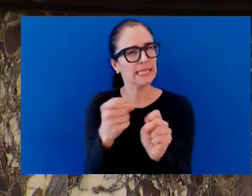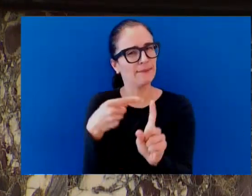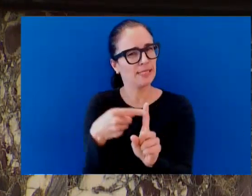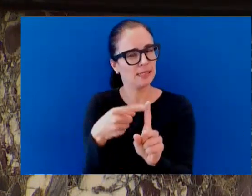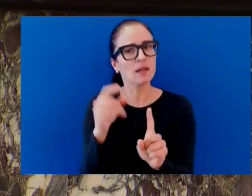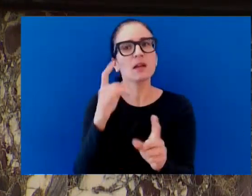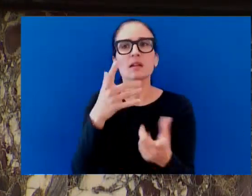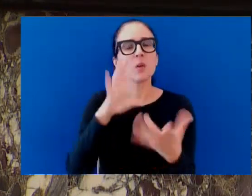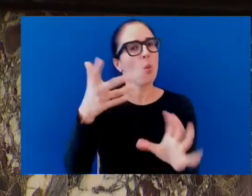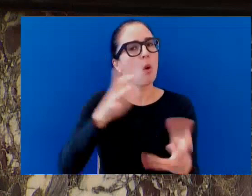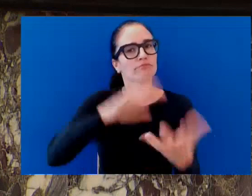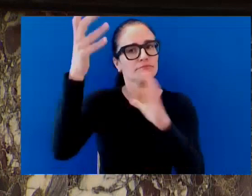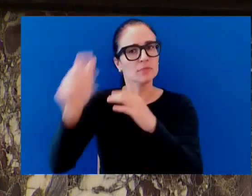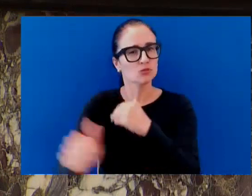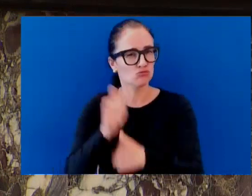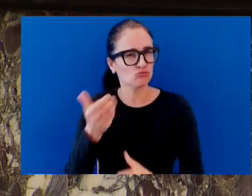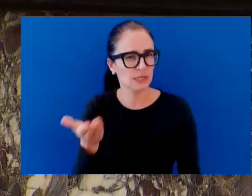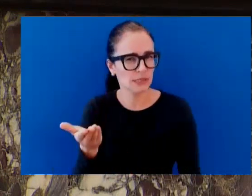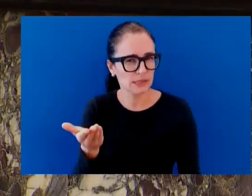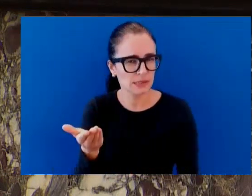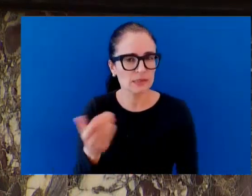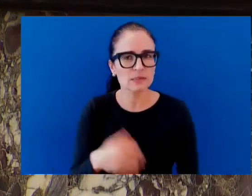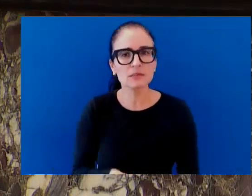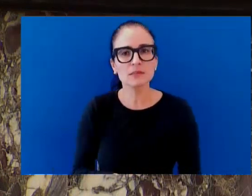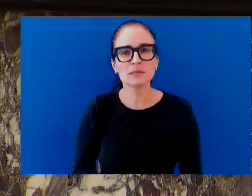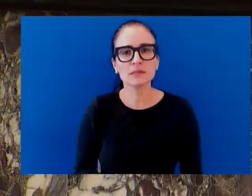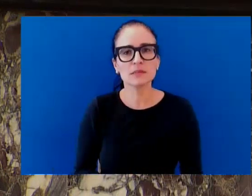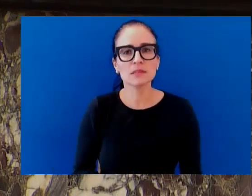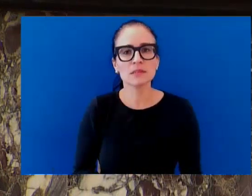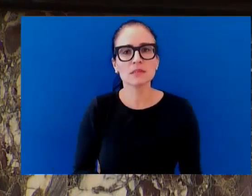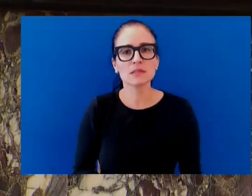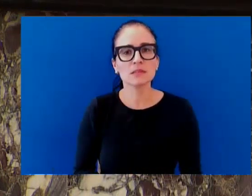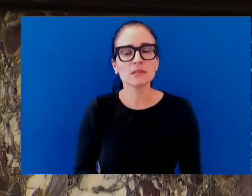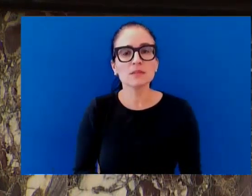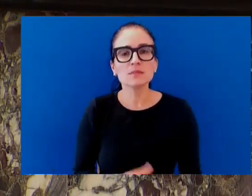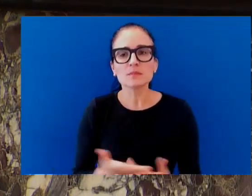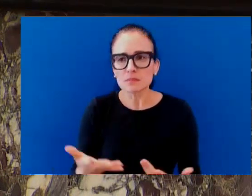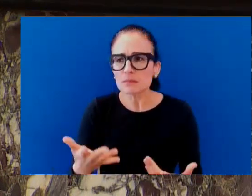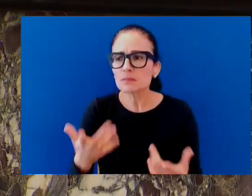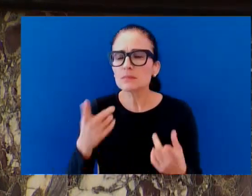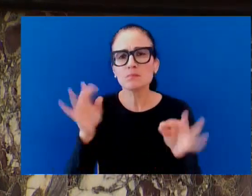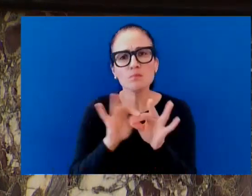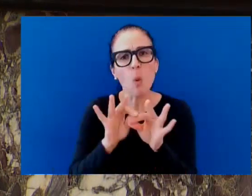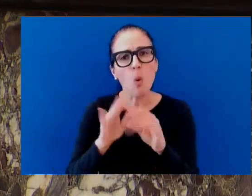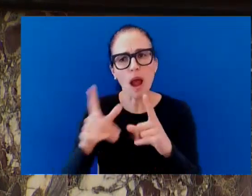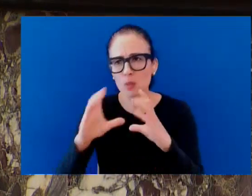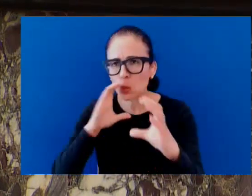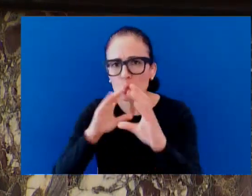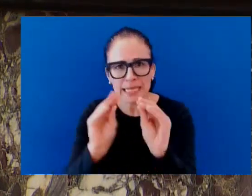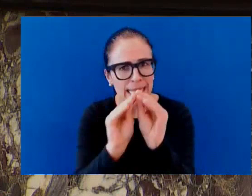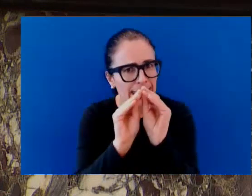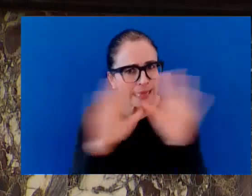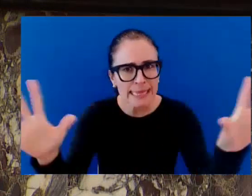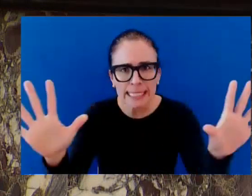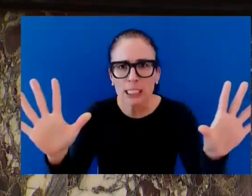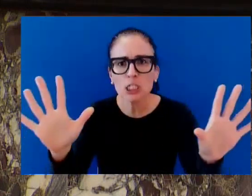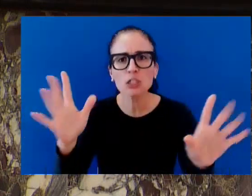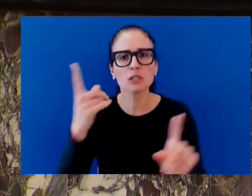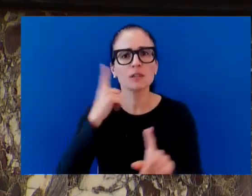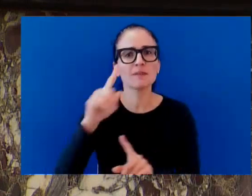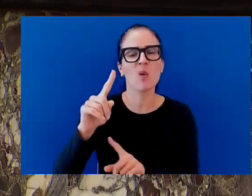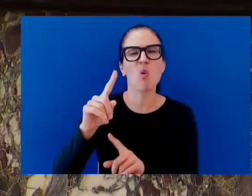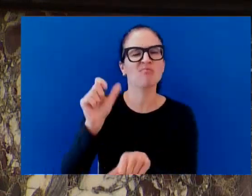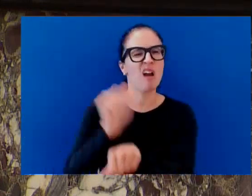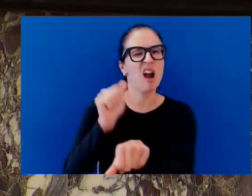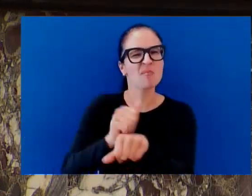open communications for occupational health and safety in our communities and create a culture of safety in all BC industries.